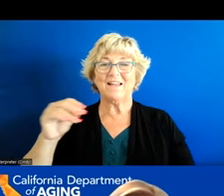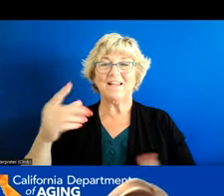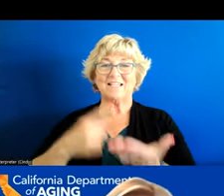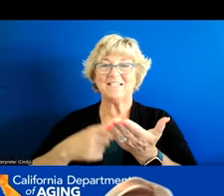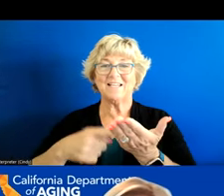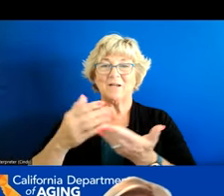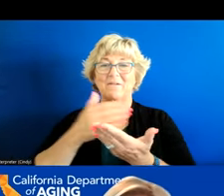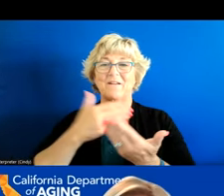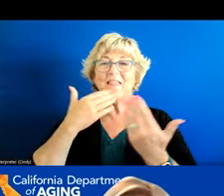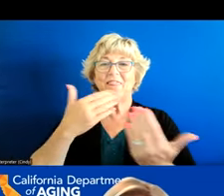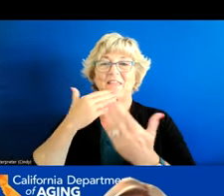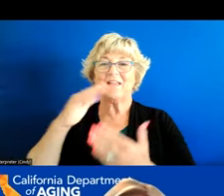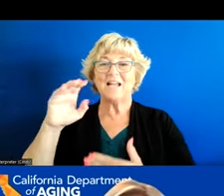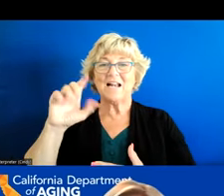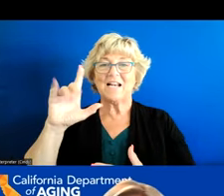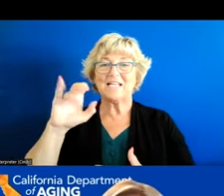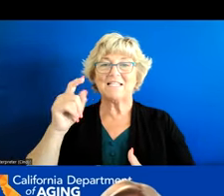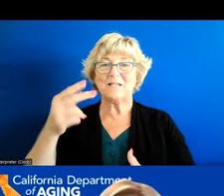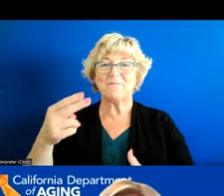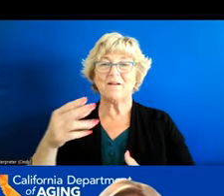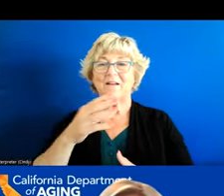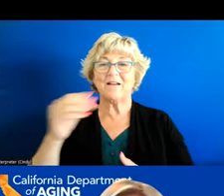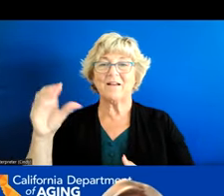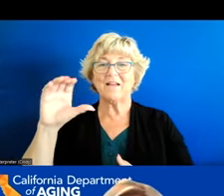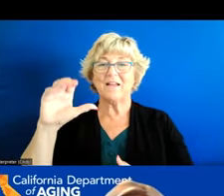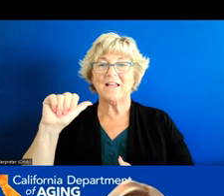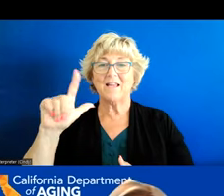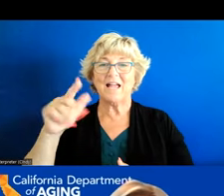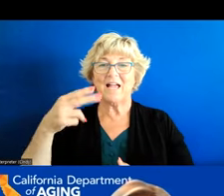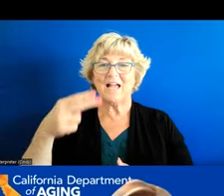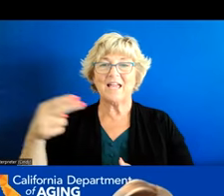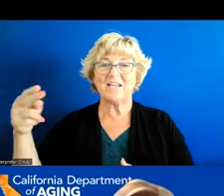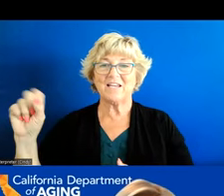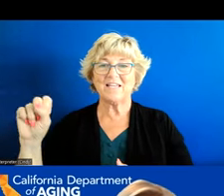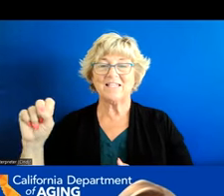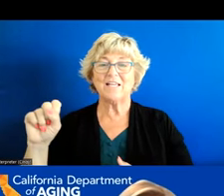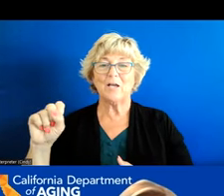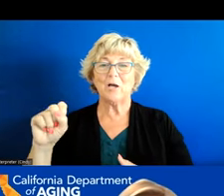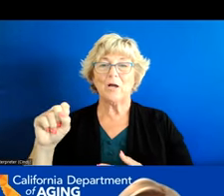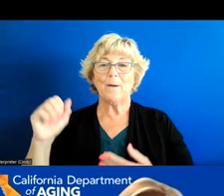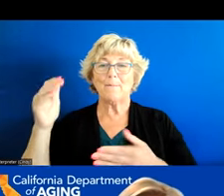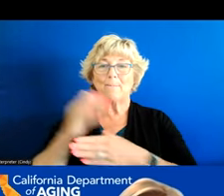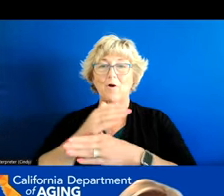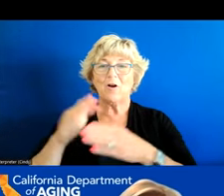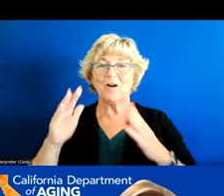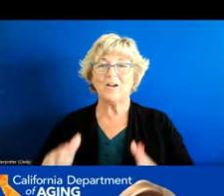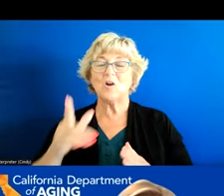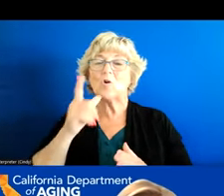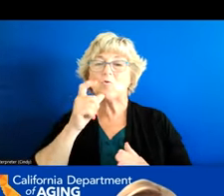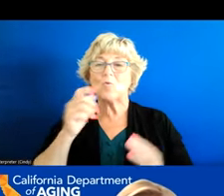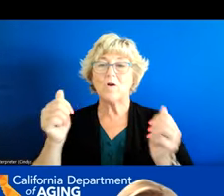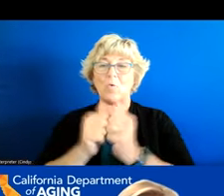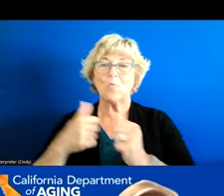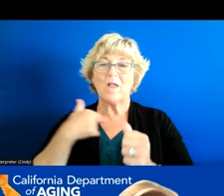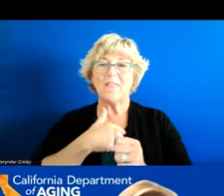yes and thanks to elizabeth also to our cal hhs agency partners and darcy delgata who was with us for